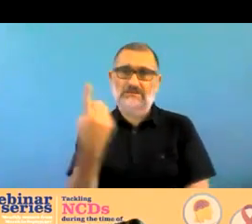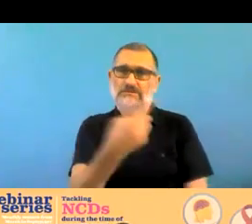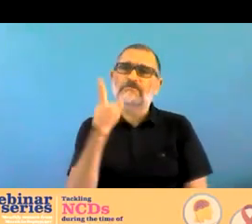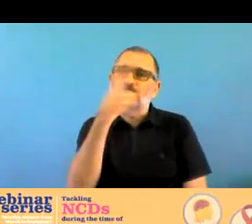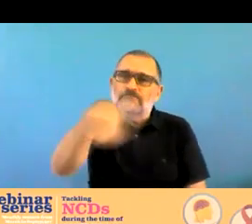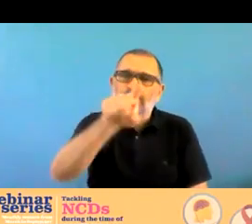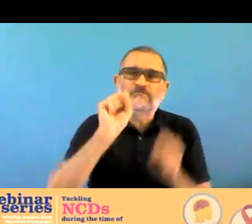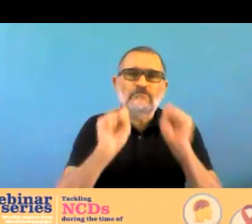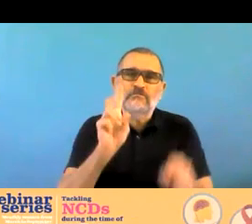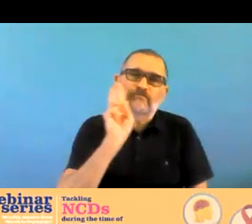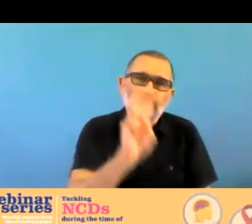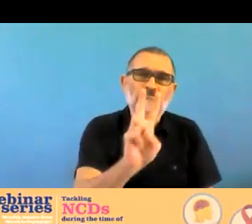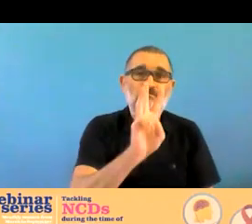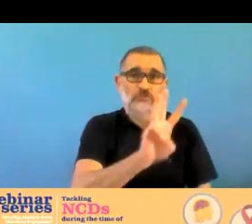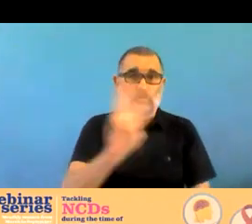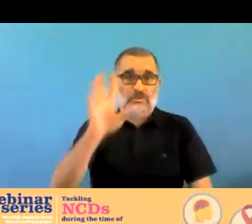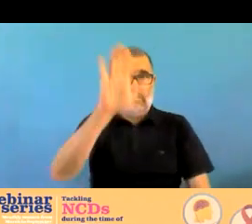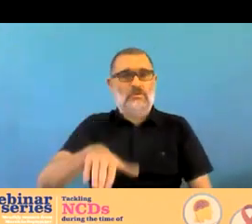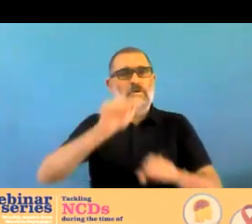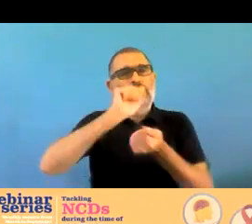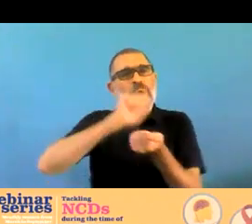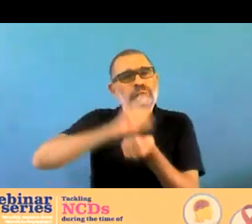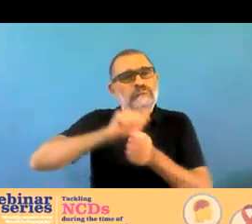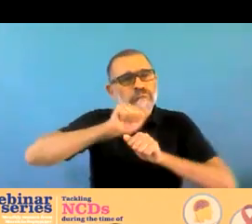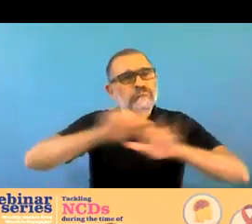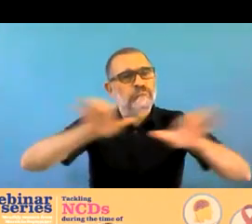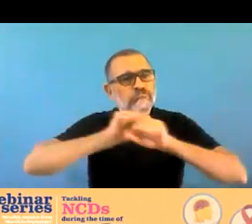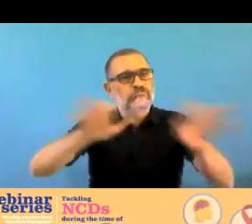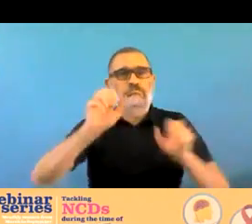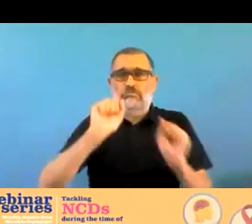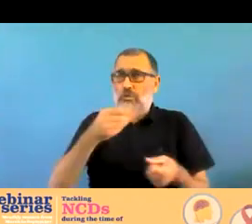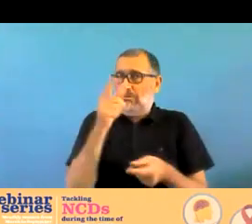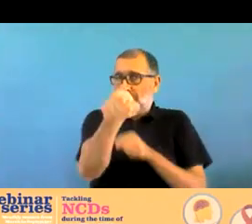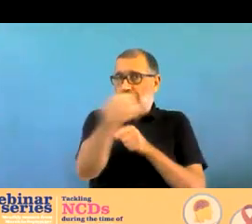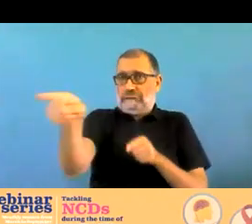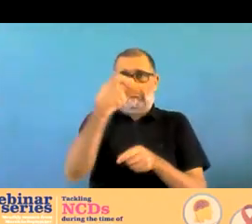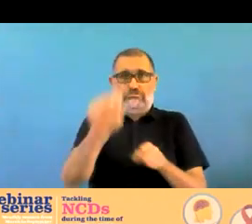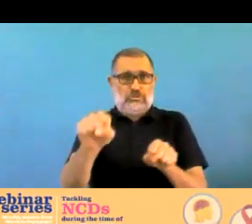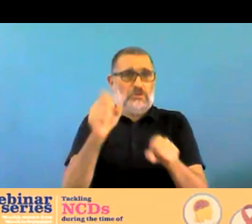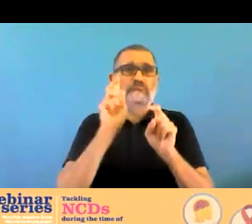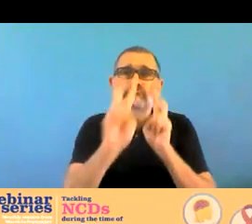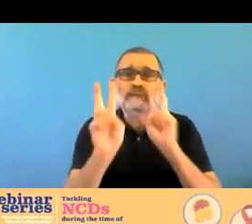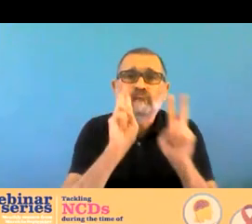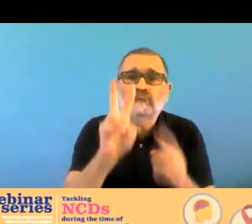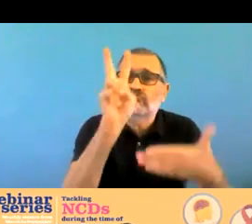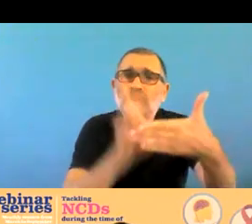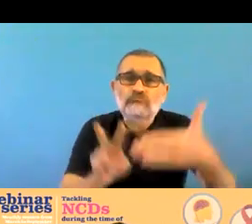now shedding light on mental health issues is very important and much has been done to that effect